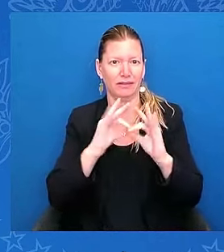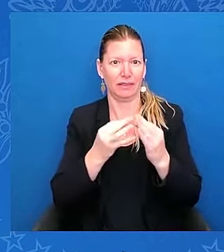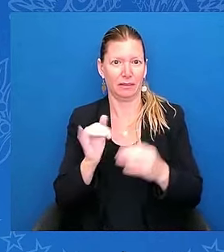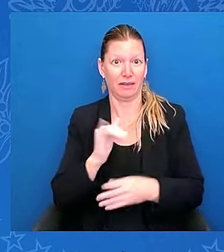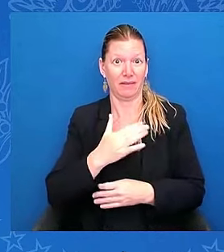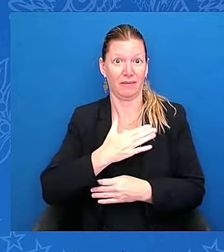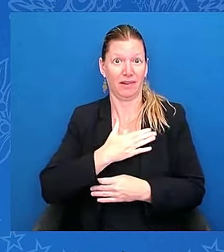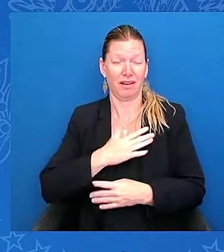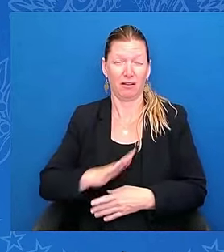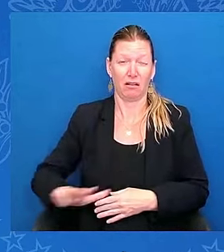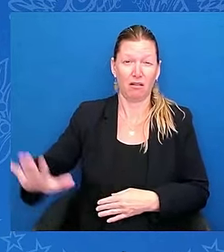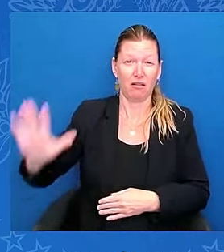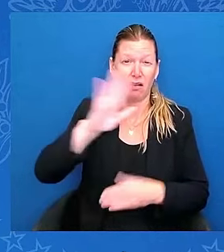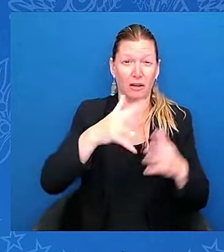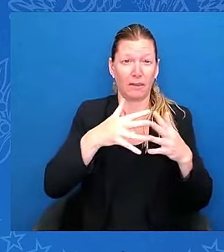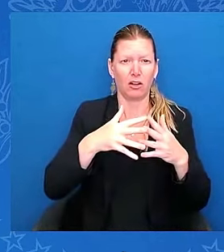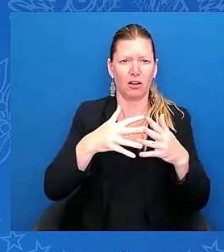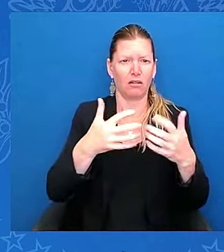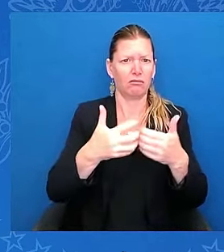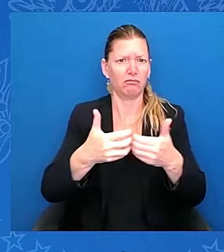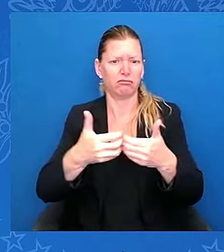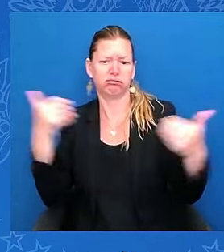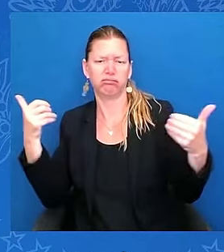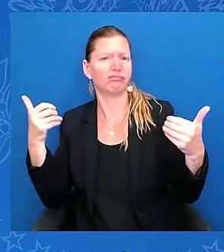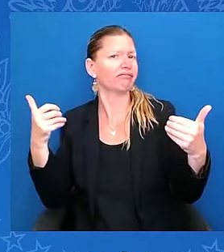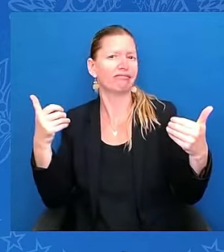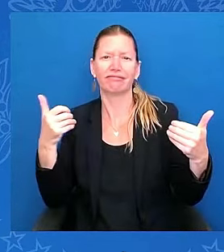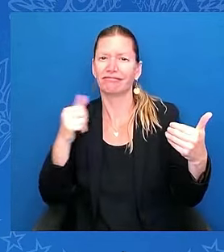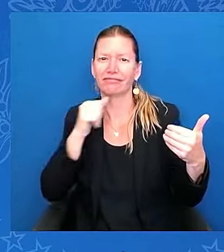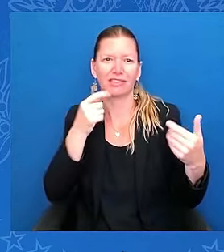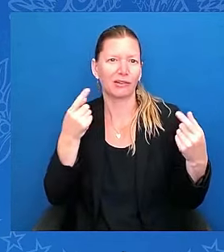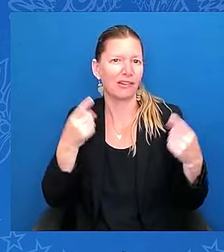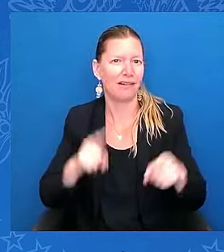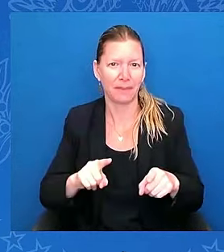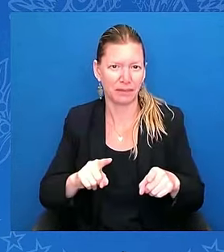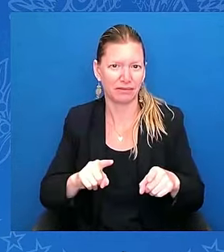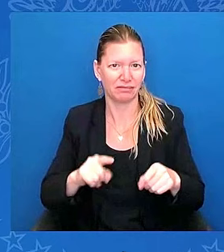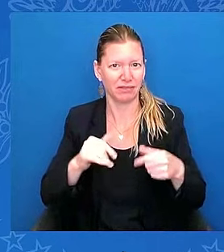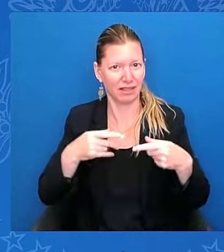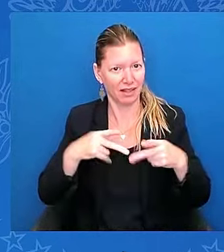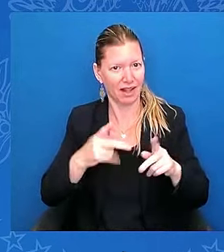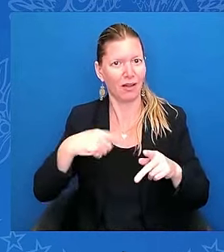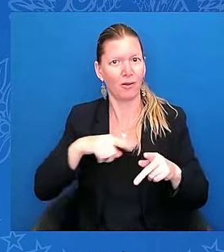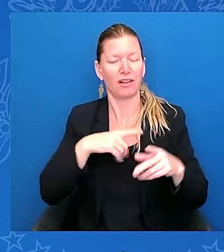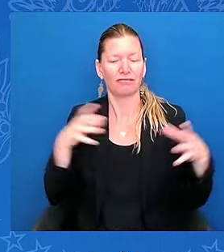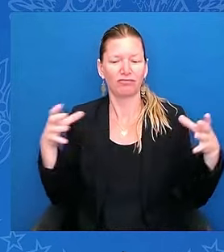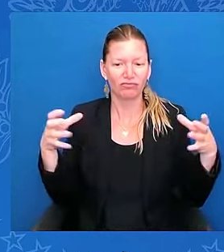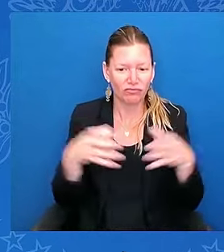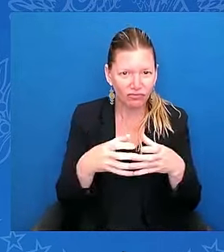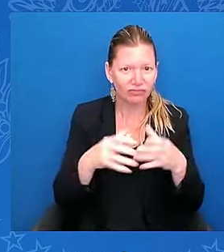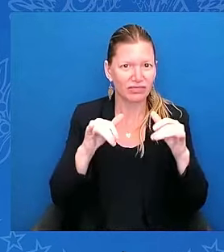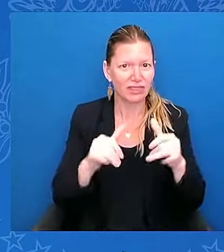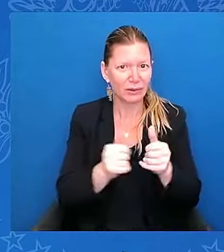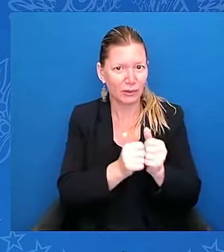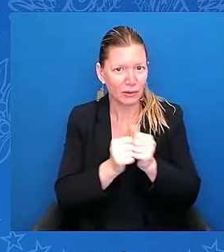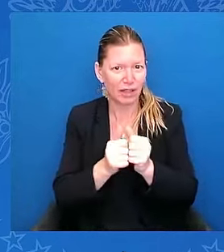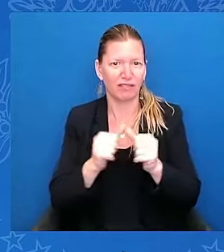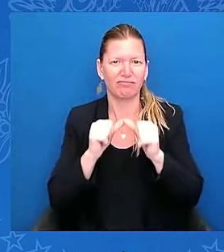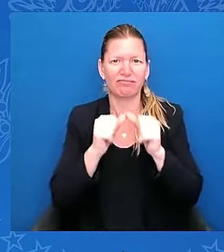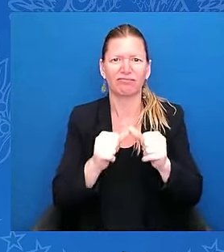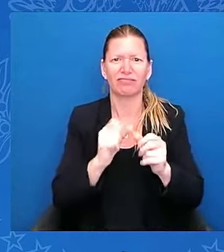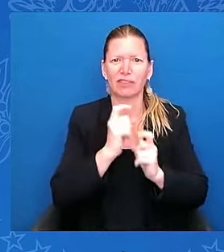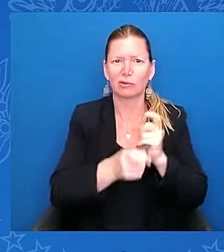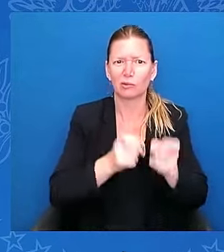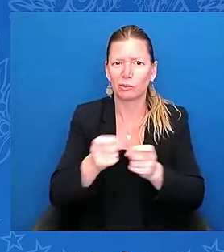allowing us to continue to contribute to our communities and build a brighter, bigger future for our